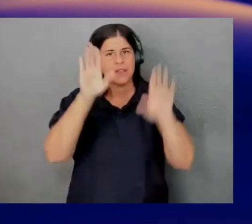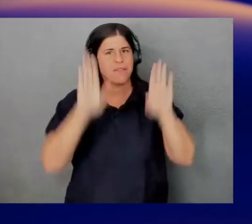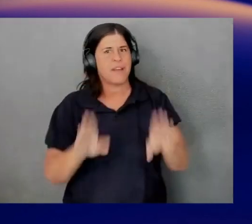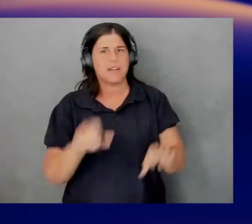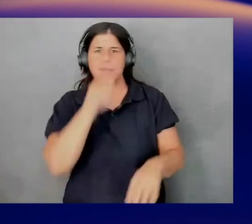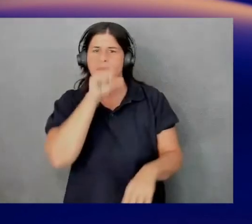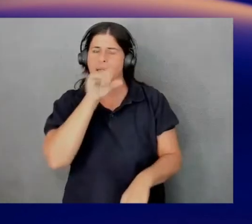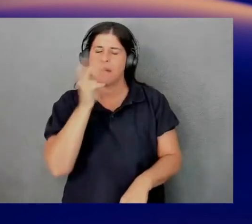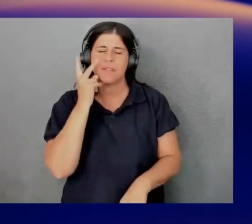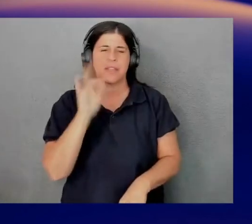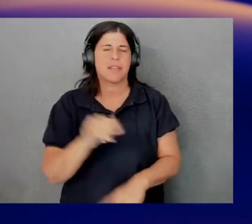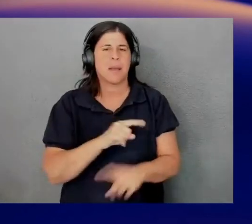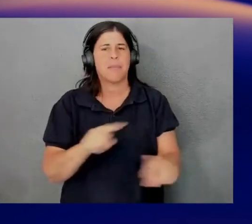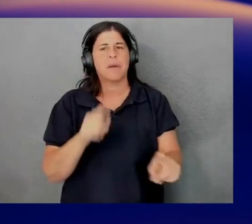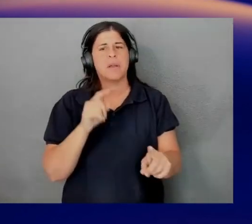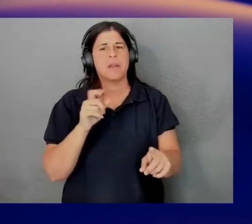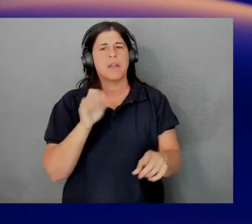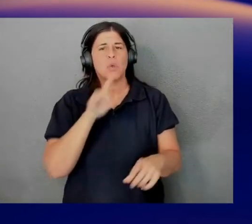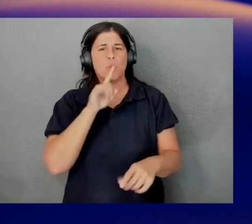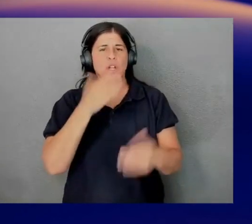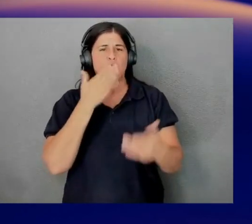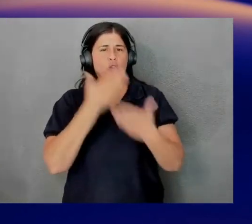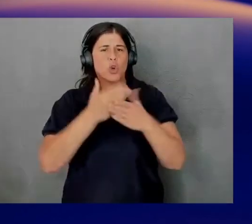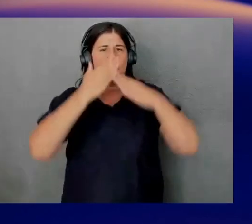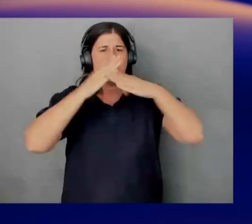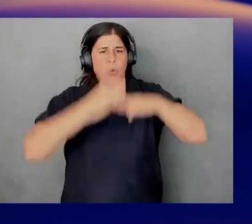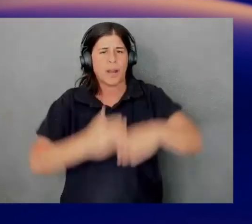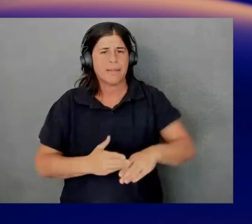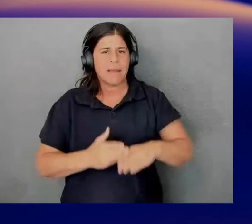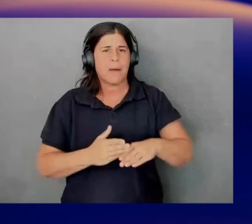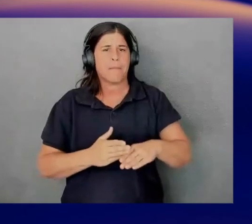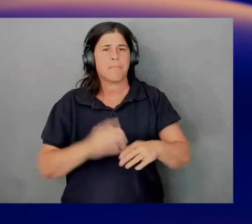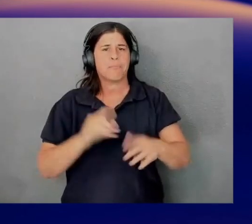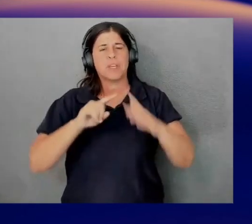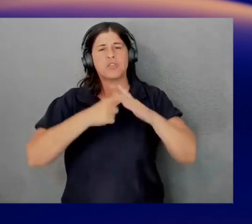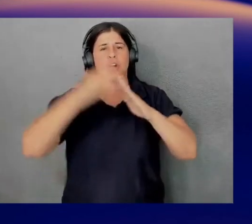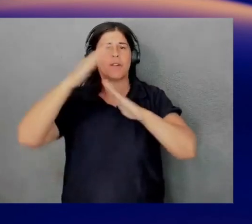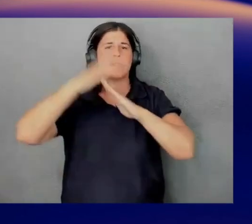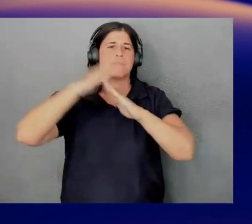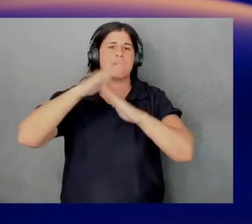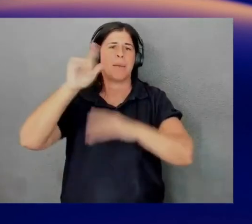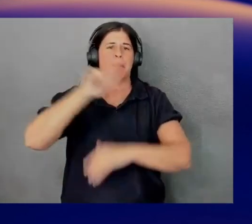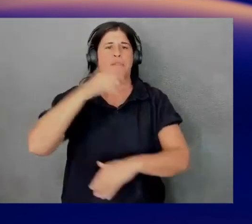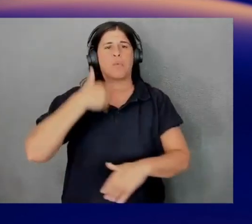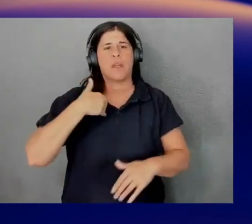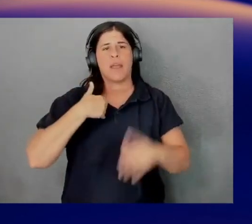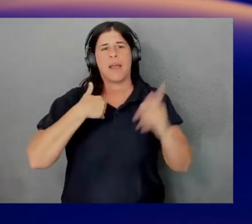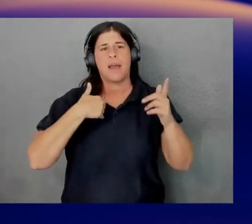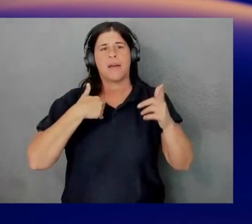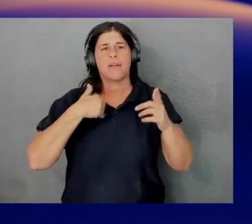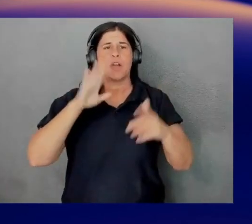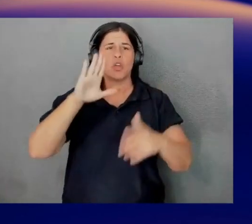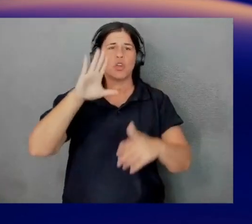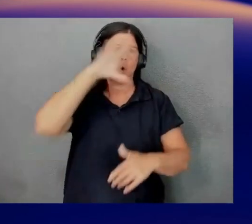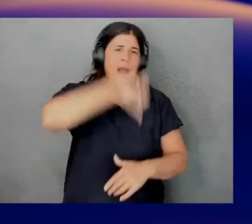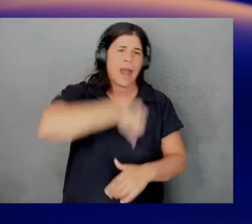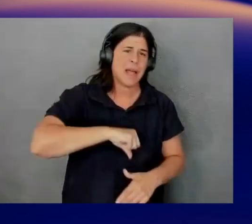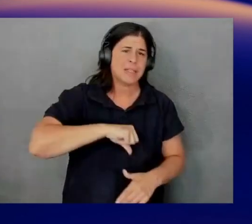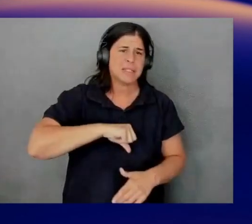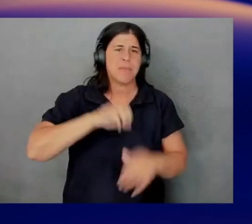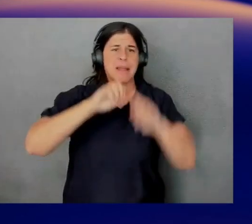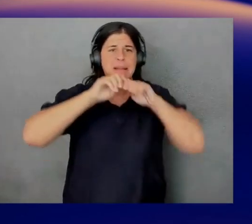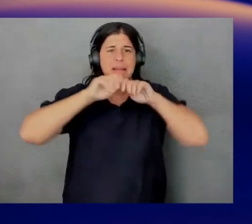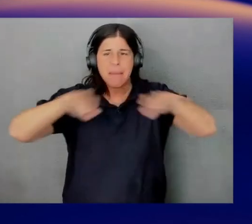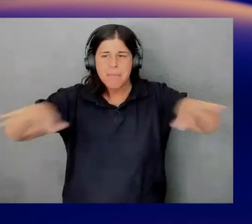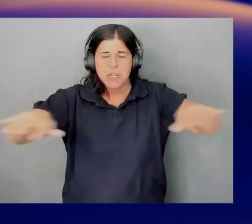this. Absolutely. So, you can see, like, a really good breakdown here. So, starting at the top left here, we have, you know, what your estimated AWS emissions are, but then we